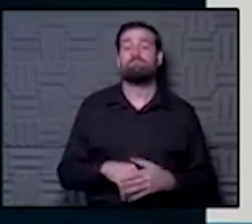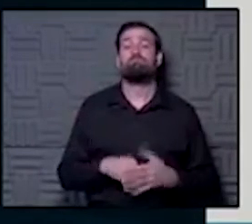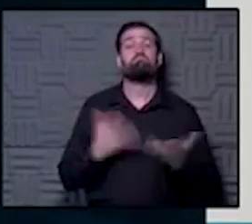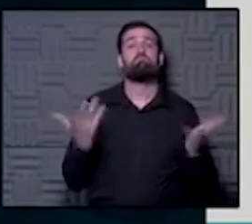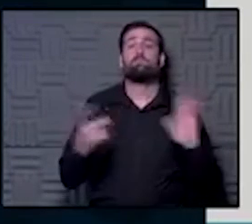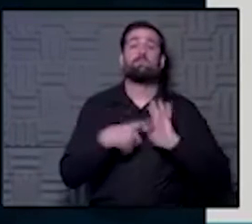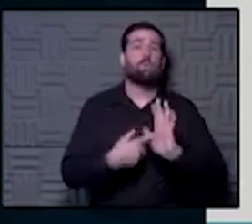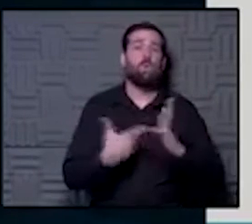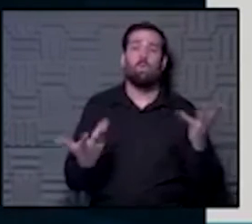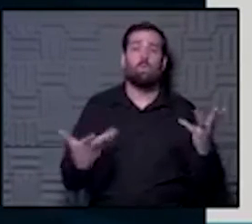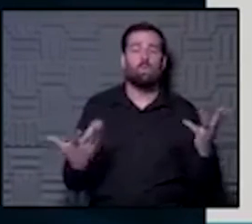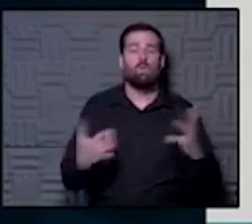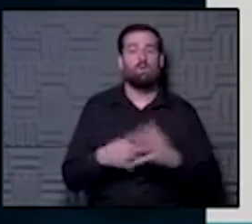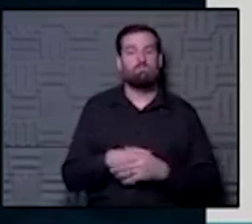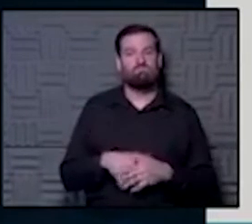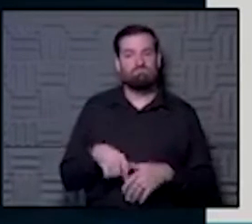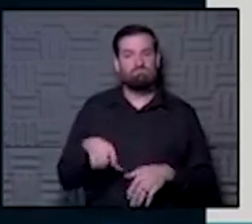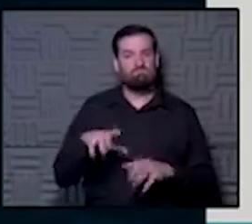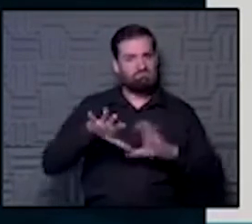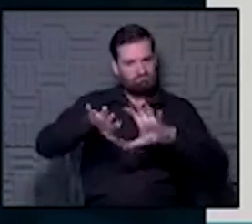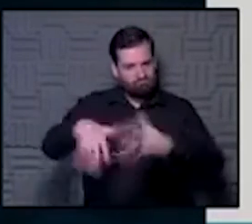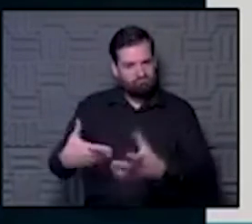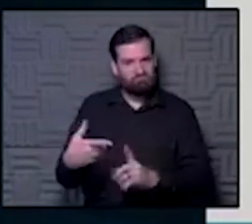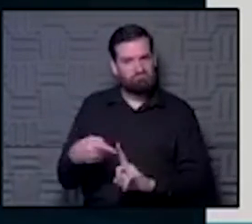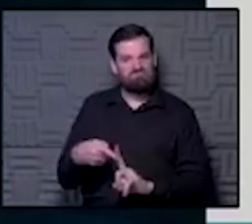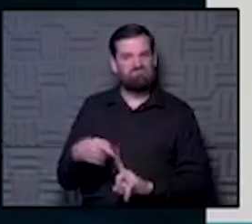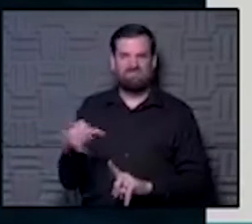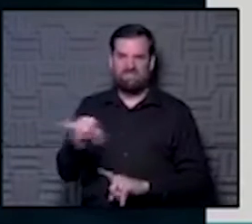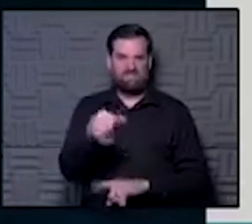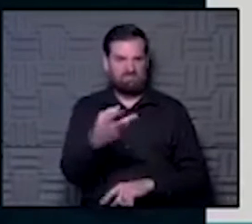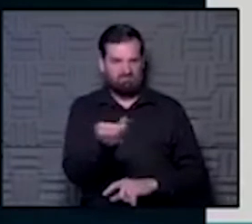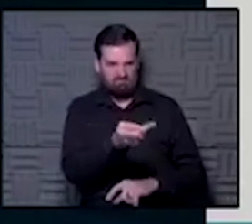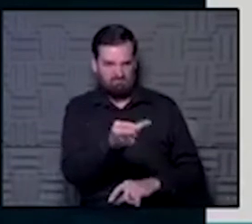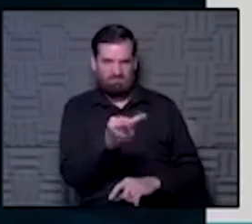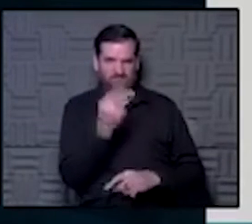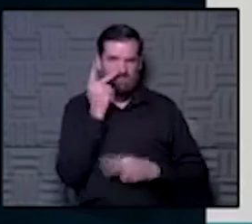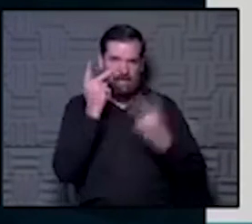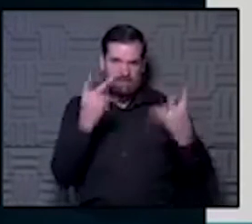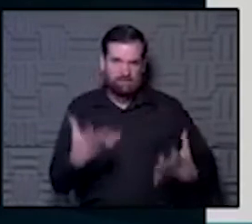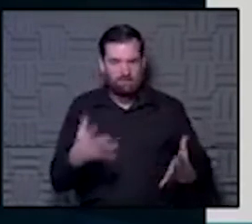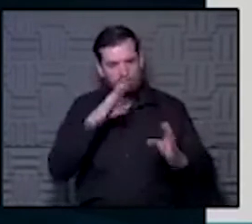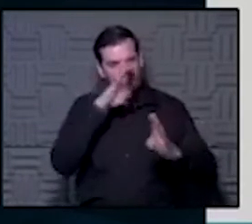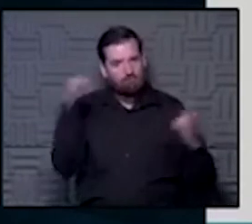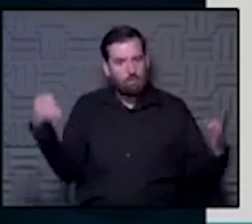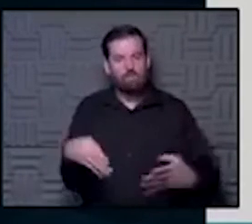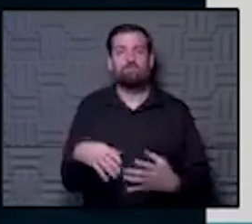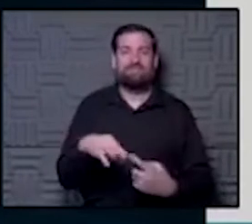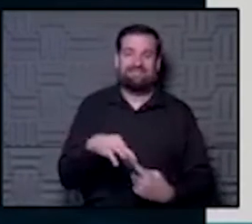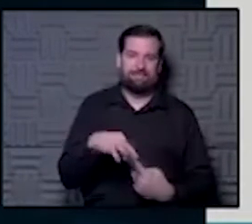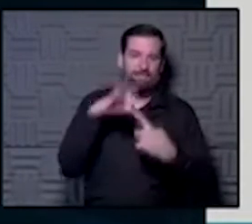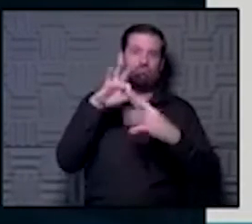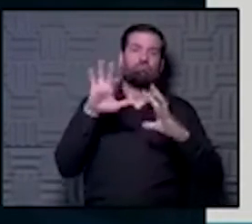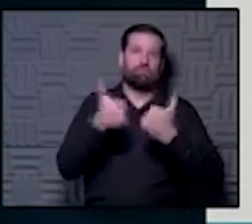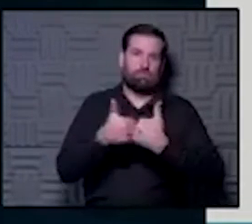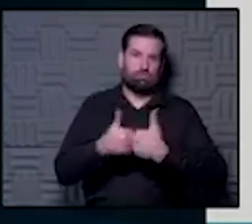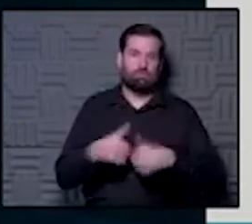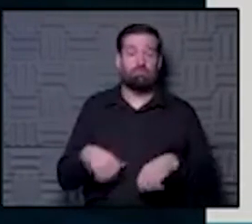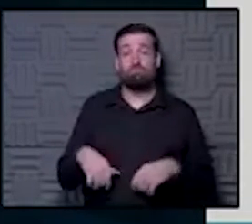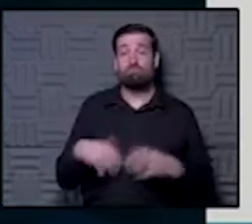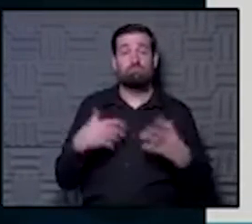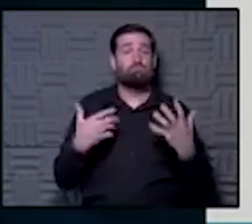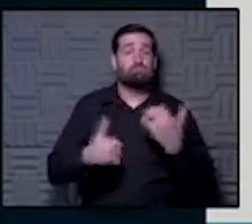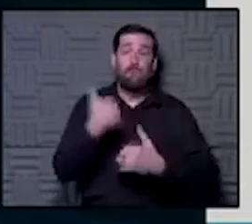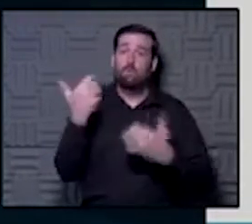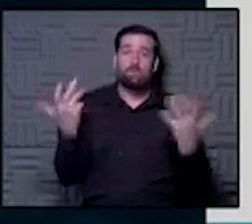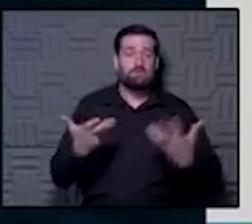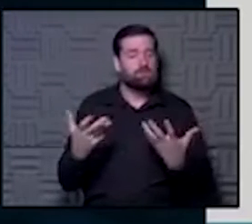demonstrates is that this is a population, just as our two guests have focused on, that has special challenges. And a lot of it has to